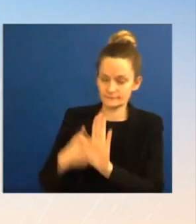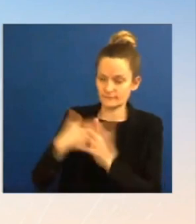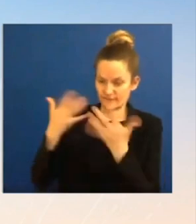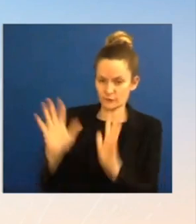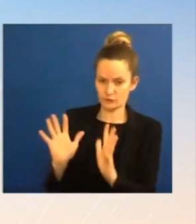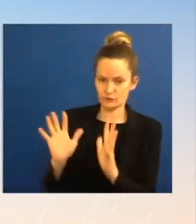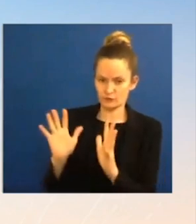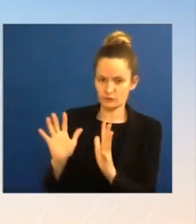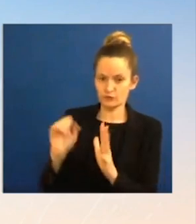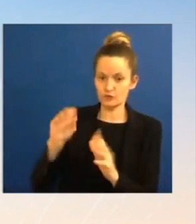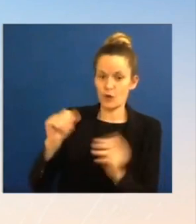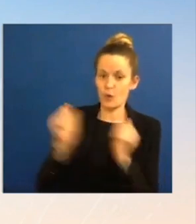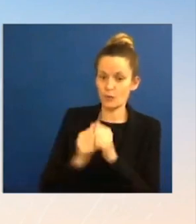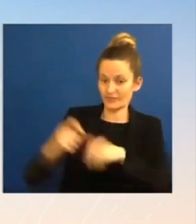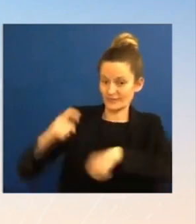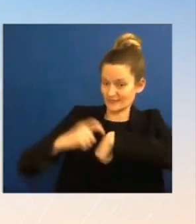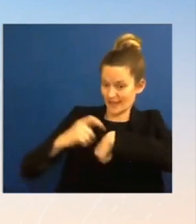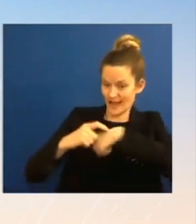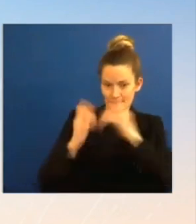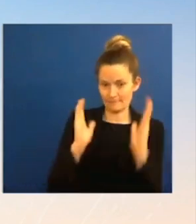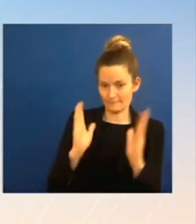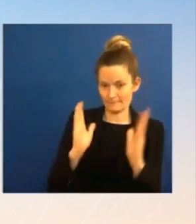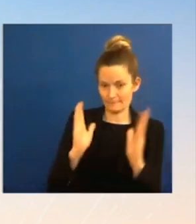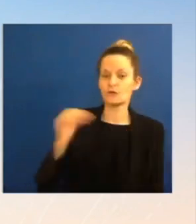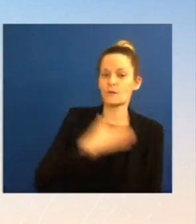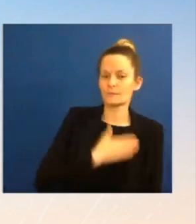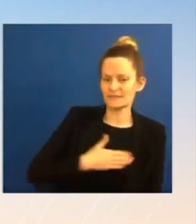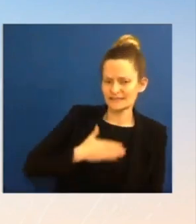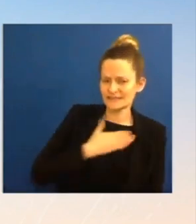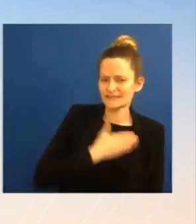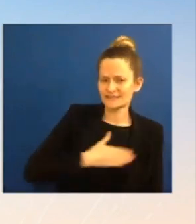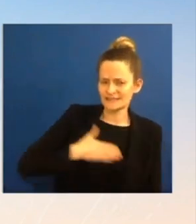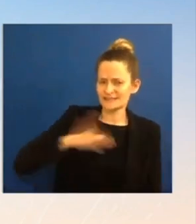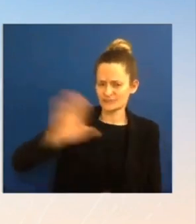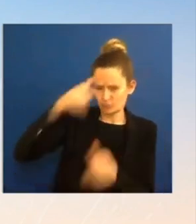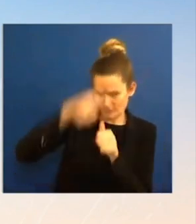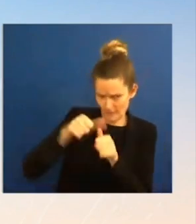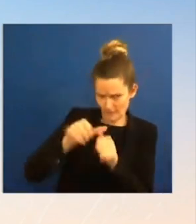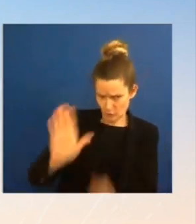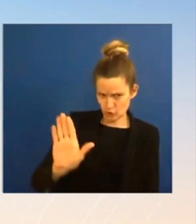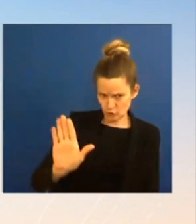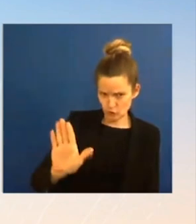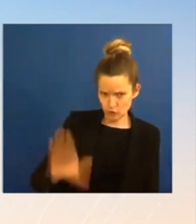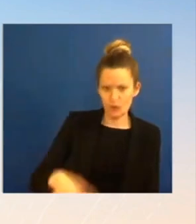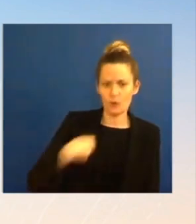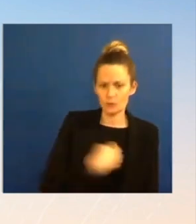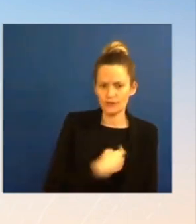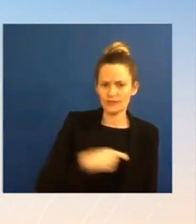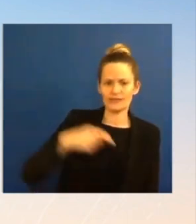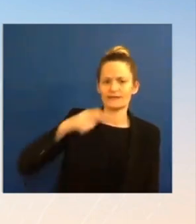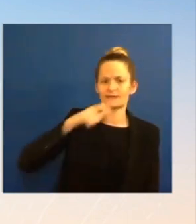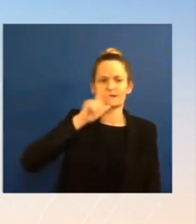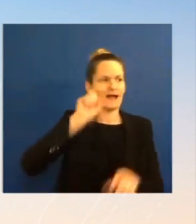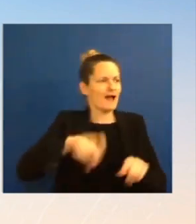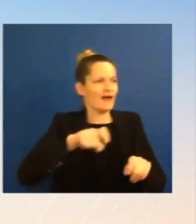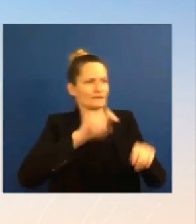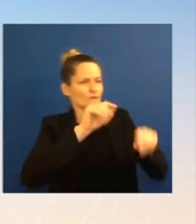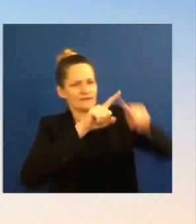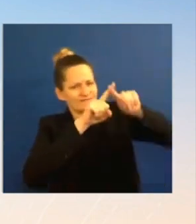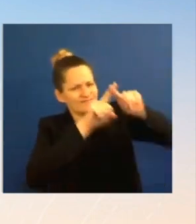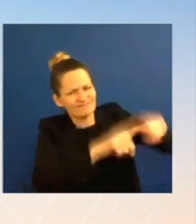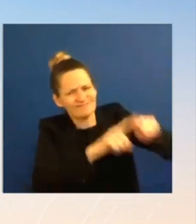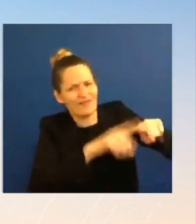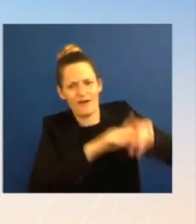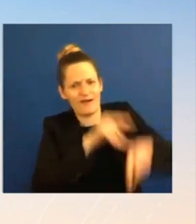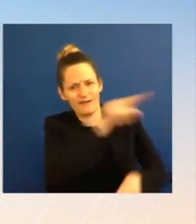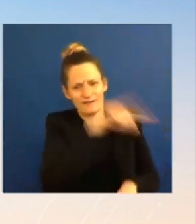reminder of in the President's view, is our need to reduce our reliance on oil. The Europeans need to do that. We need to do that. If we do more